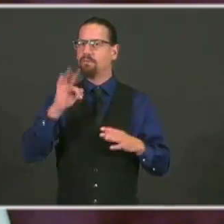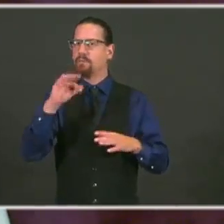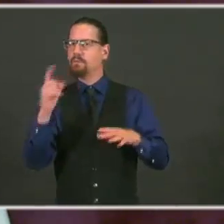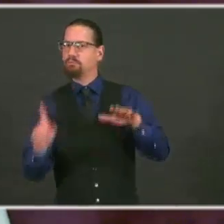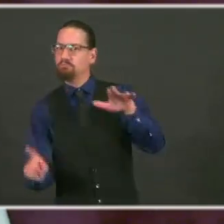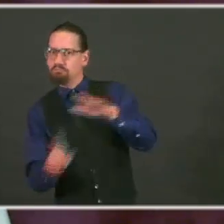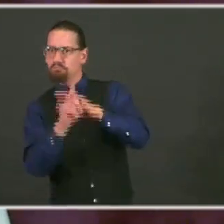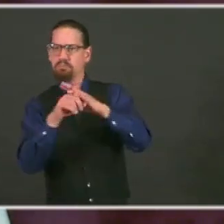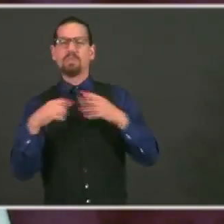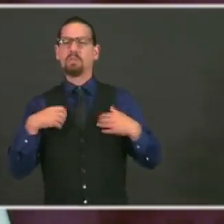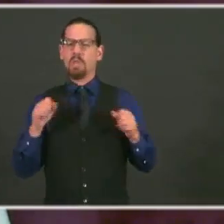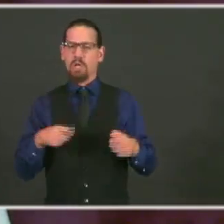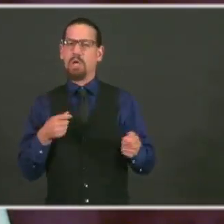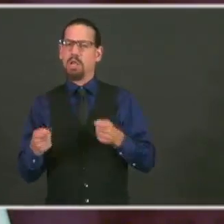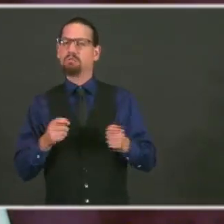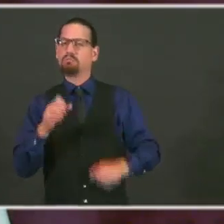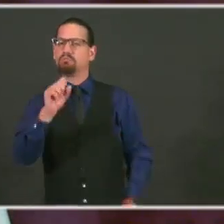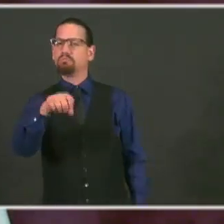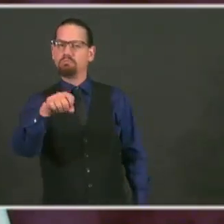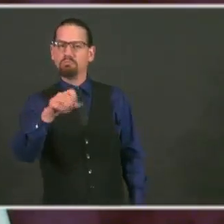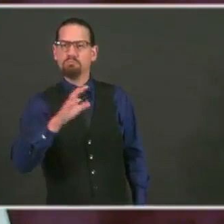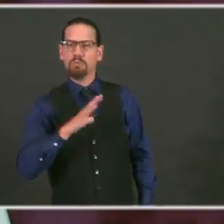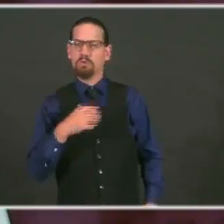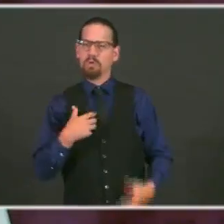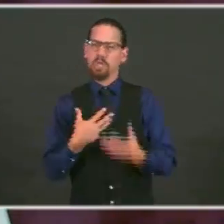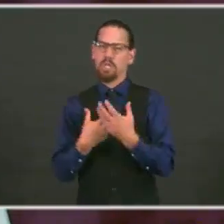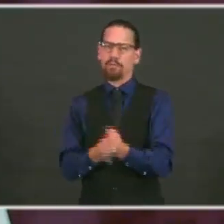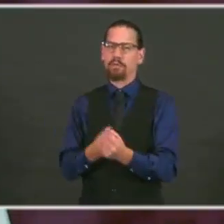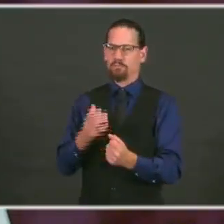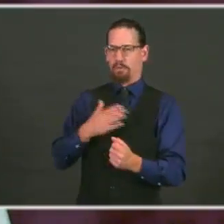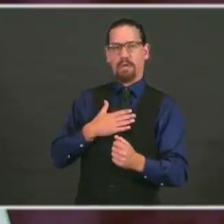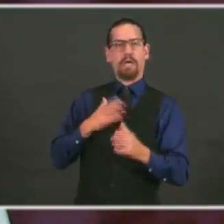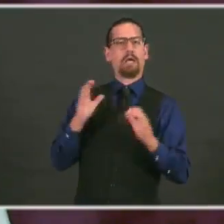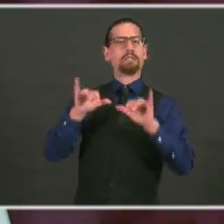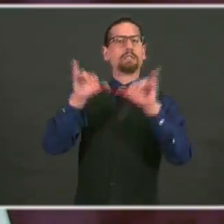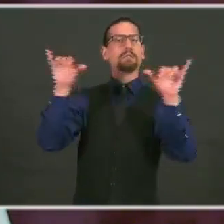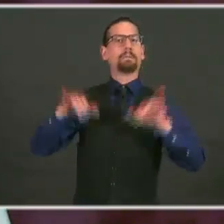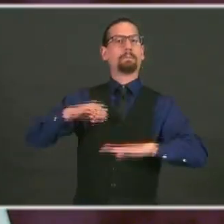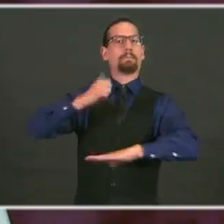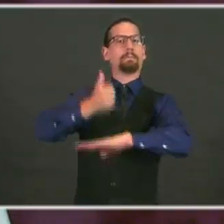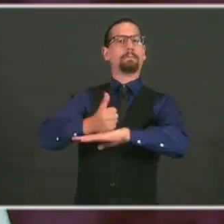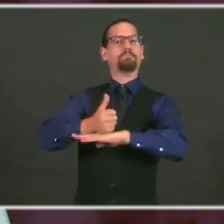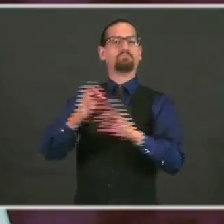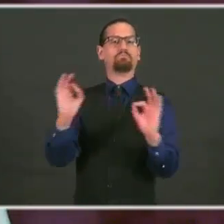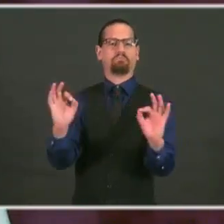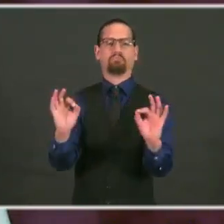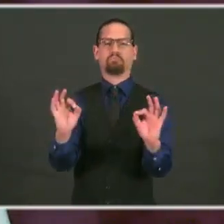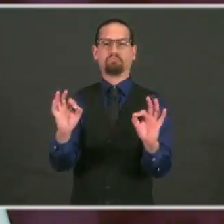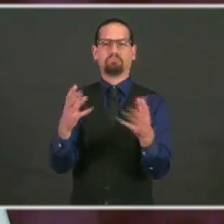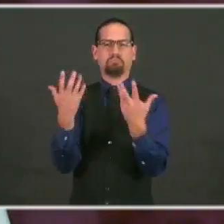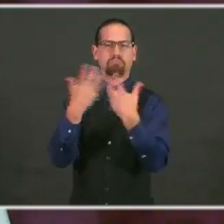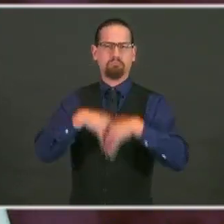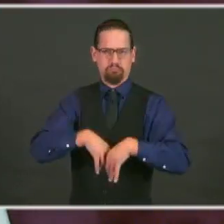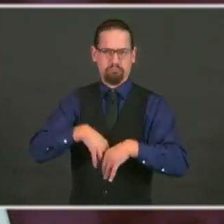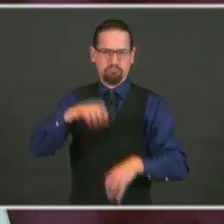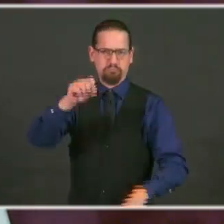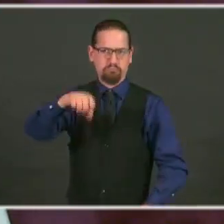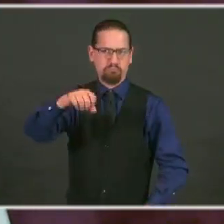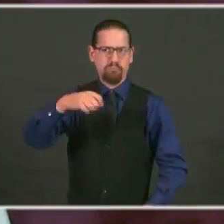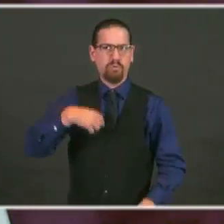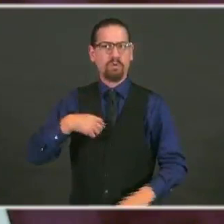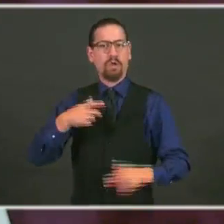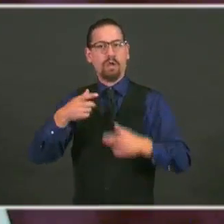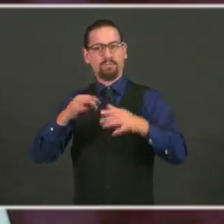I have confidence in the system, and I hope you do too. And if you're having trouble, let us know